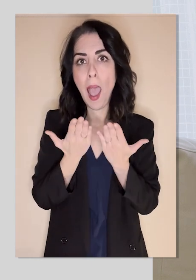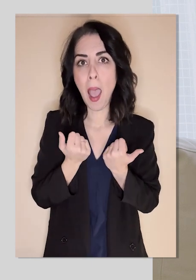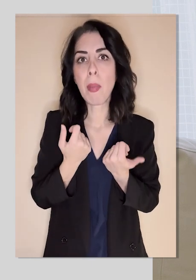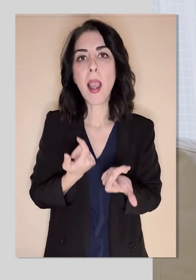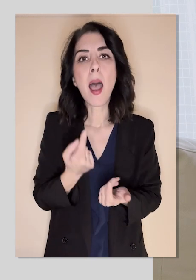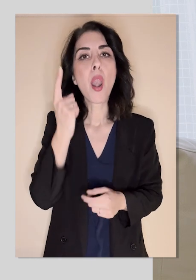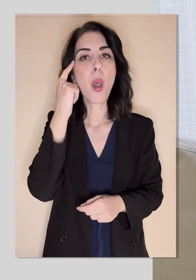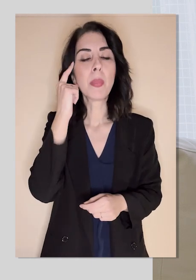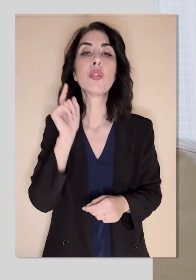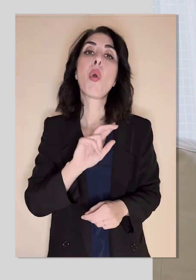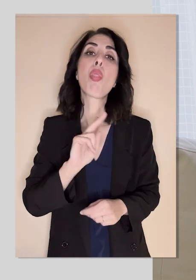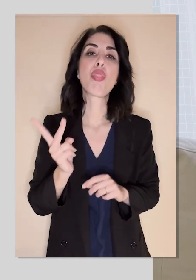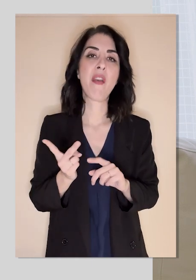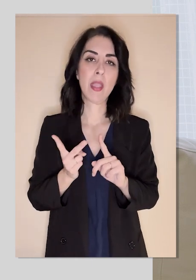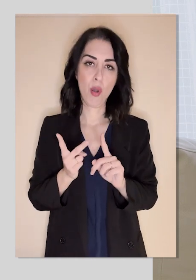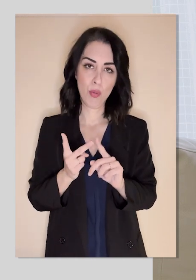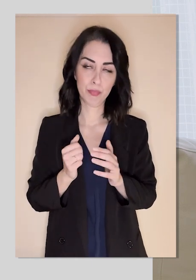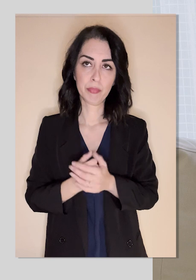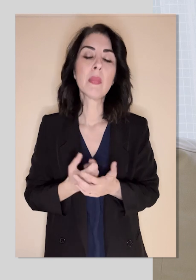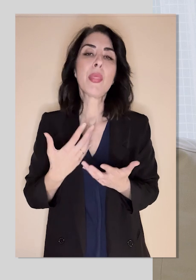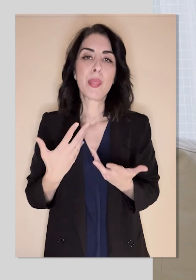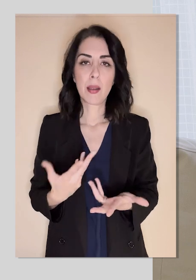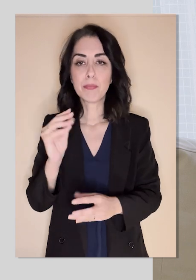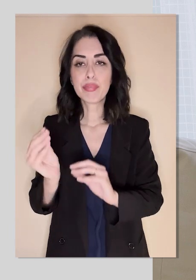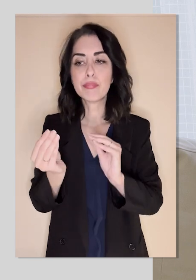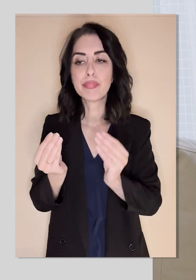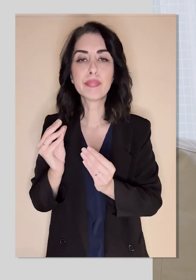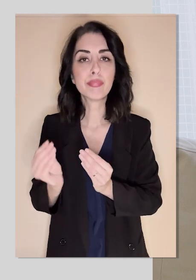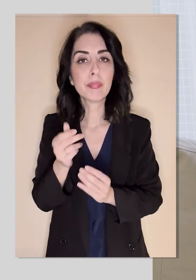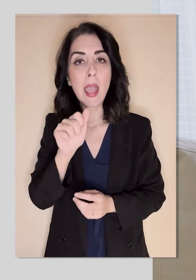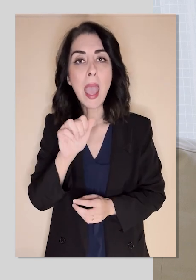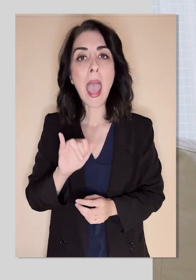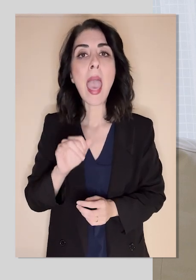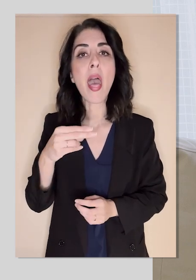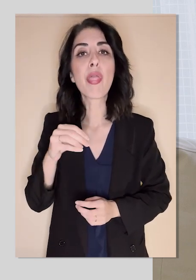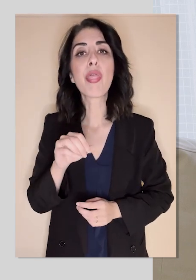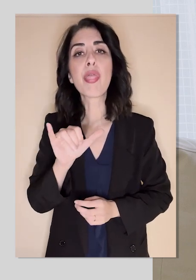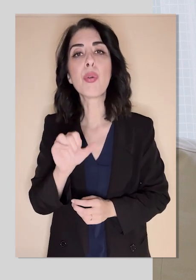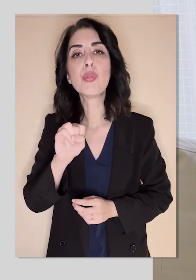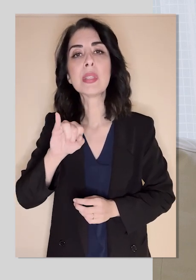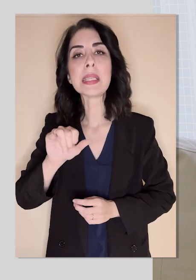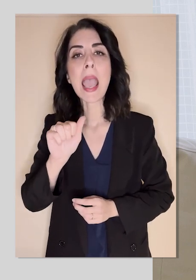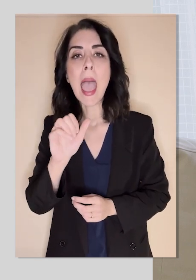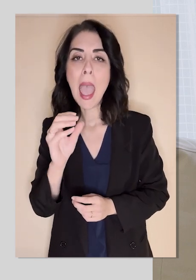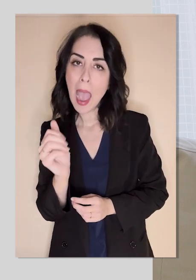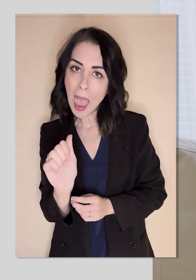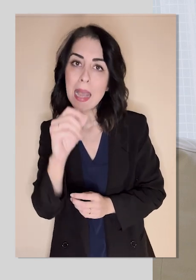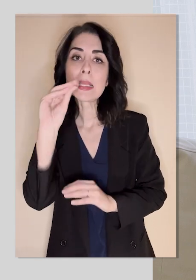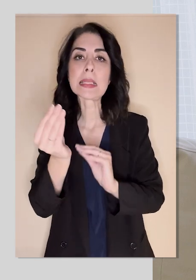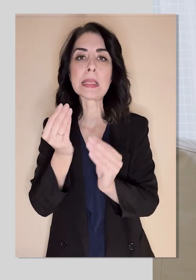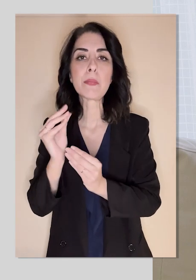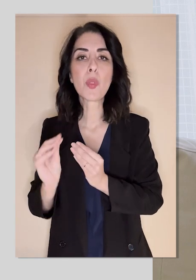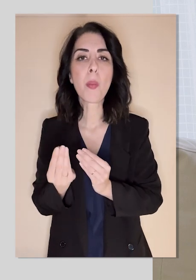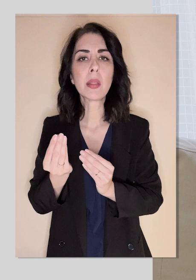latter. The vestibular symptoms should be hours or a few days,